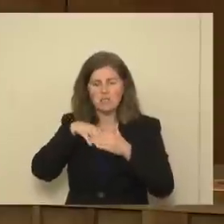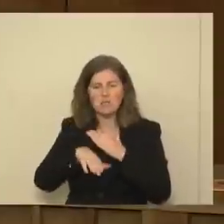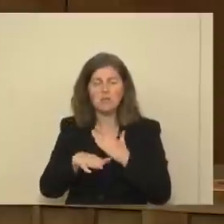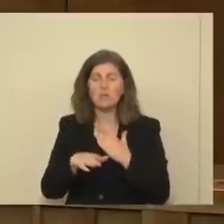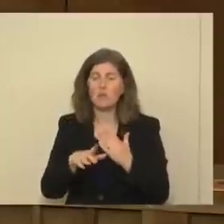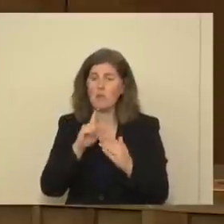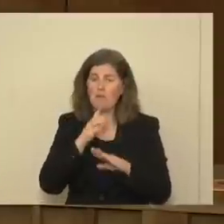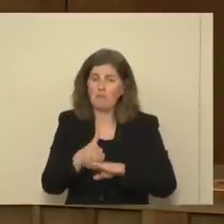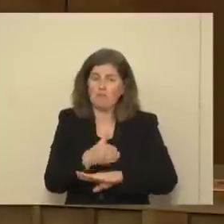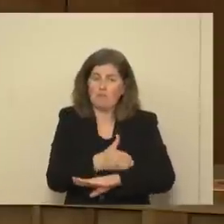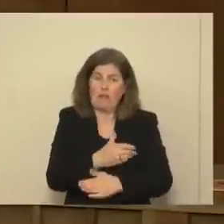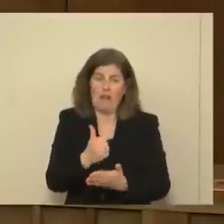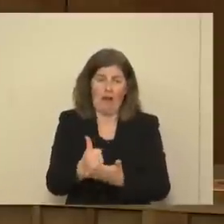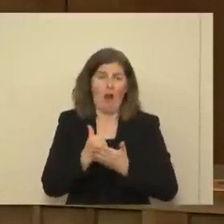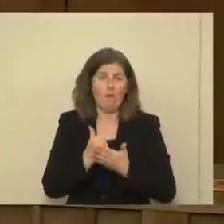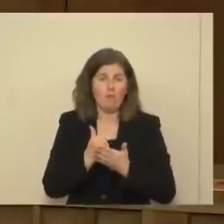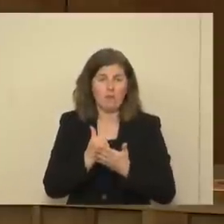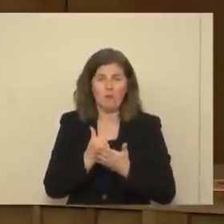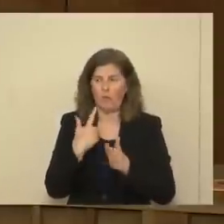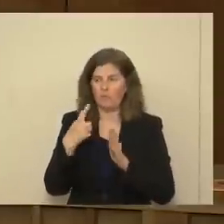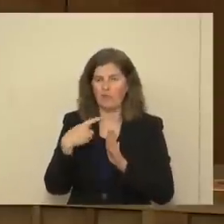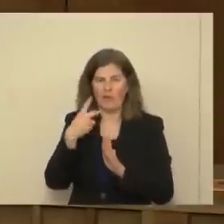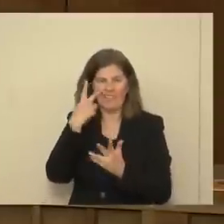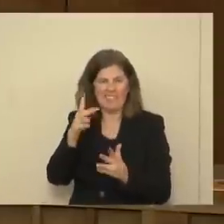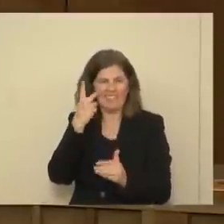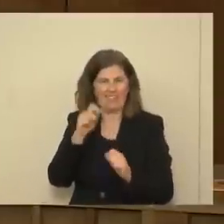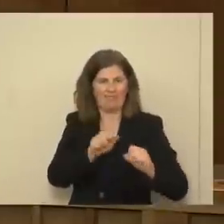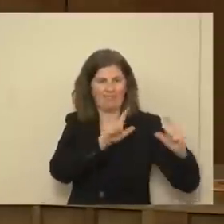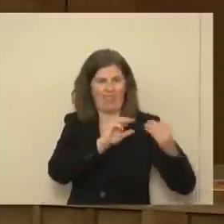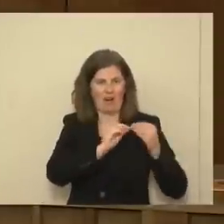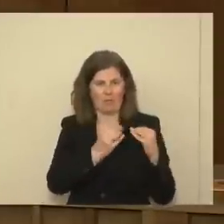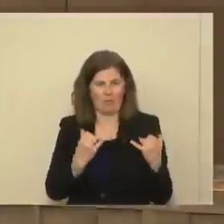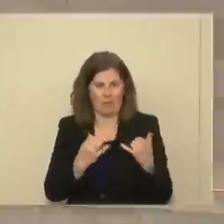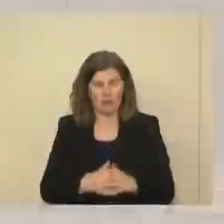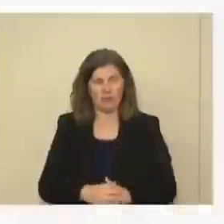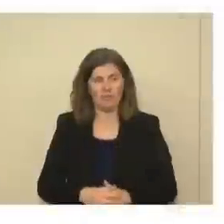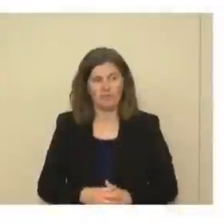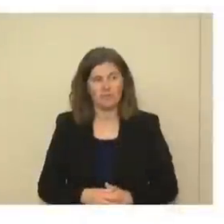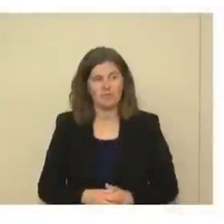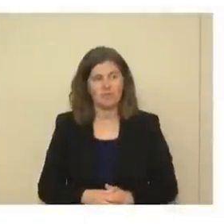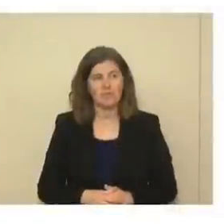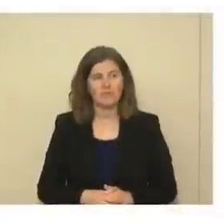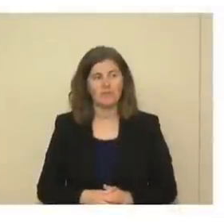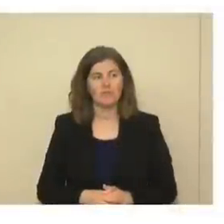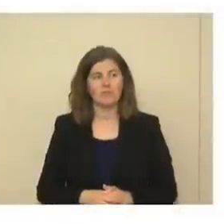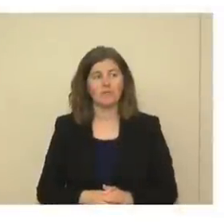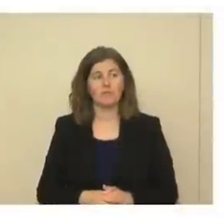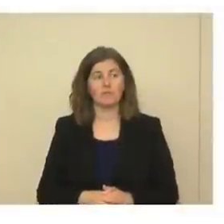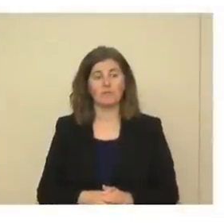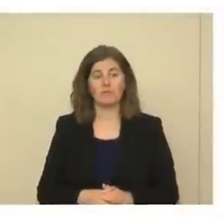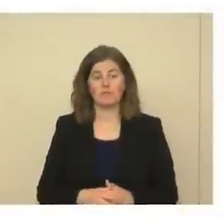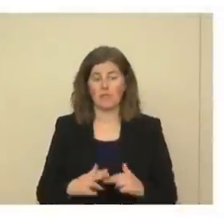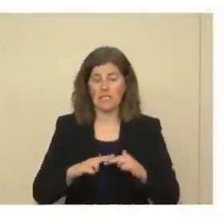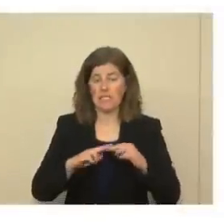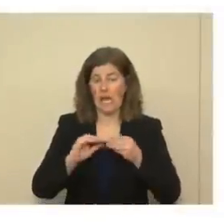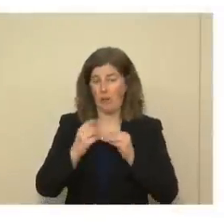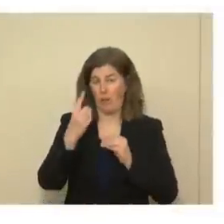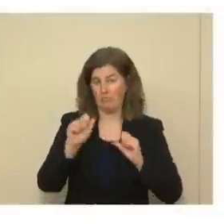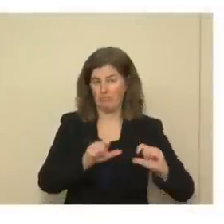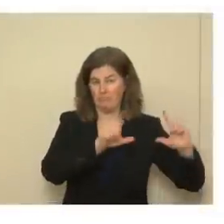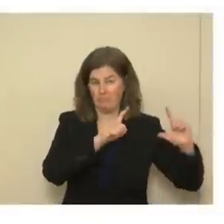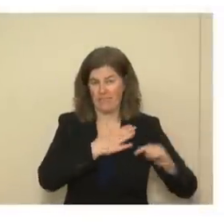It's making a difference as we're showing in these slides today. So I'd like to go to slide one.